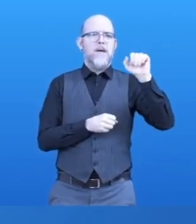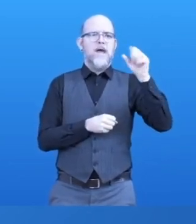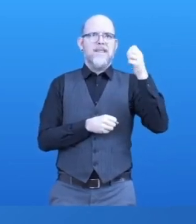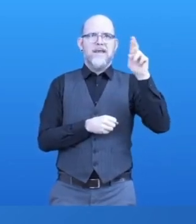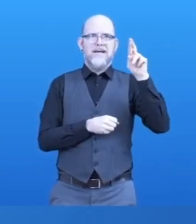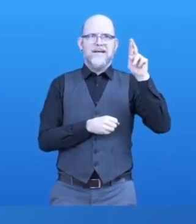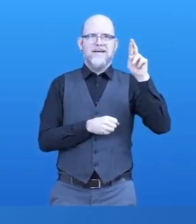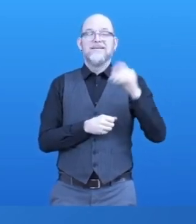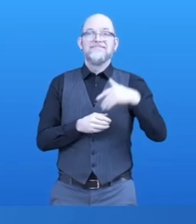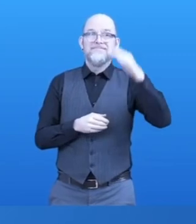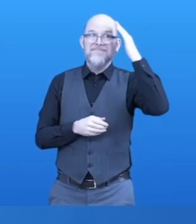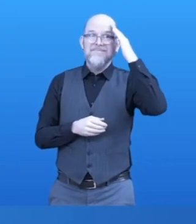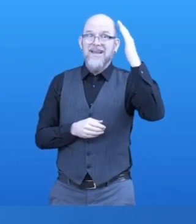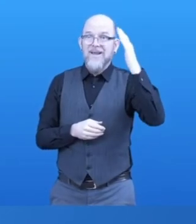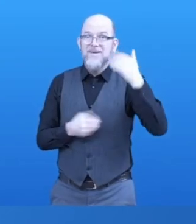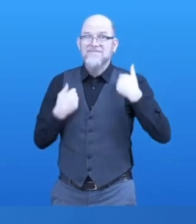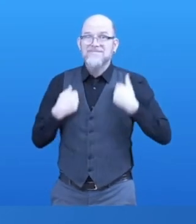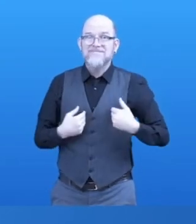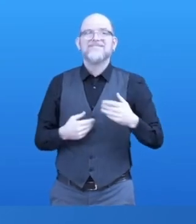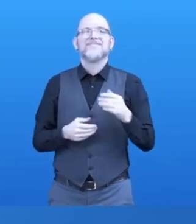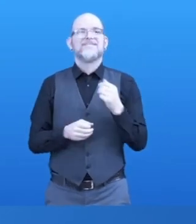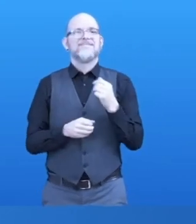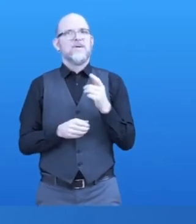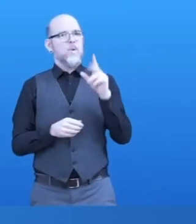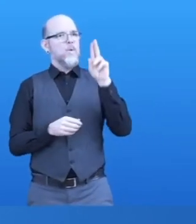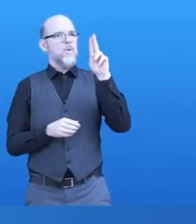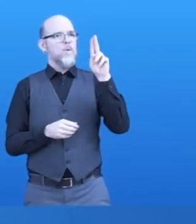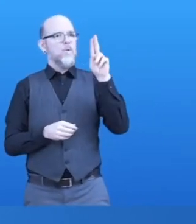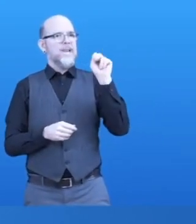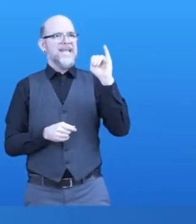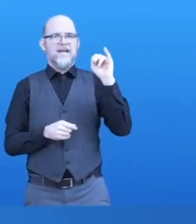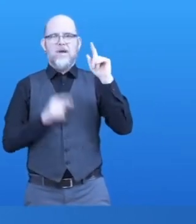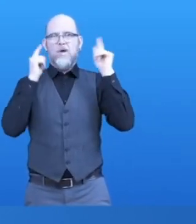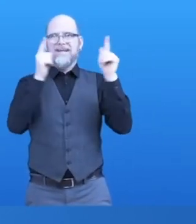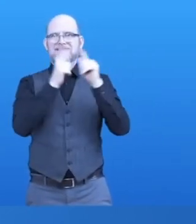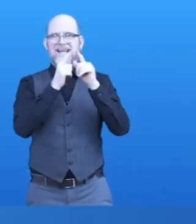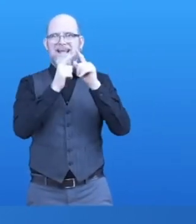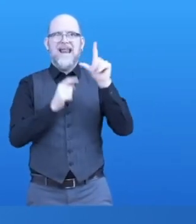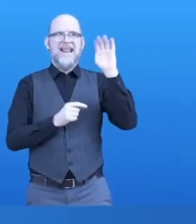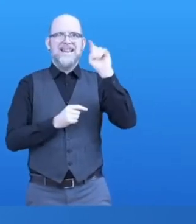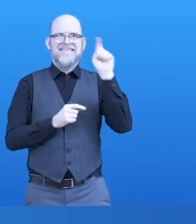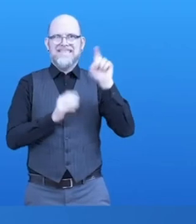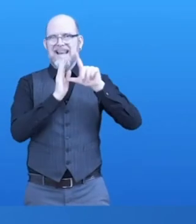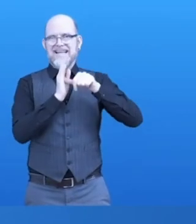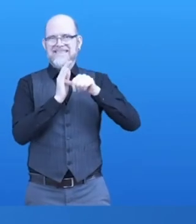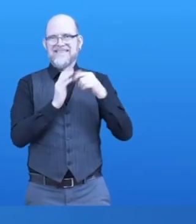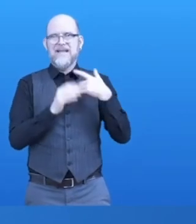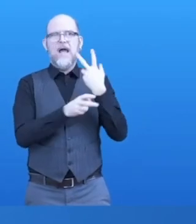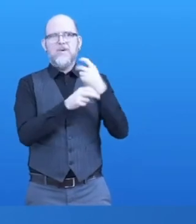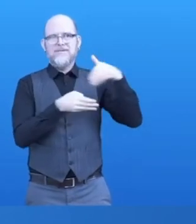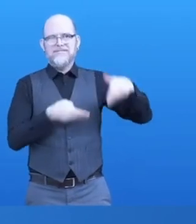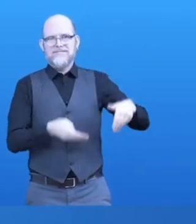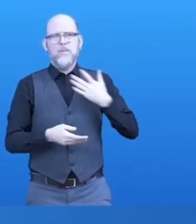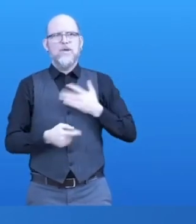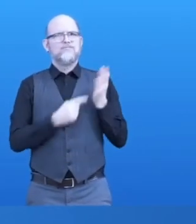at the Johannes Kepler University in Linz, Austria. And in this small presentation, I give an overview on Easy